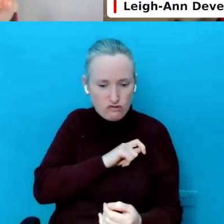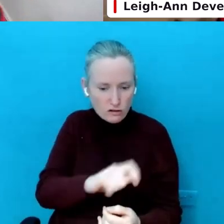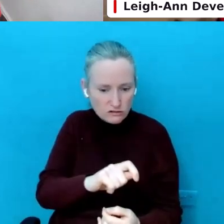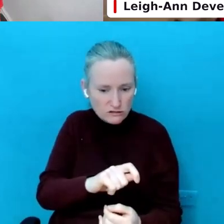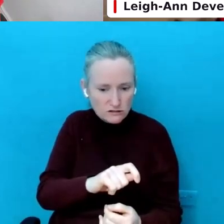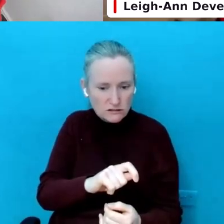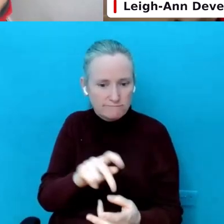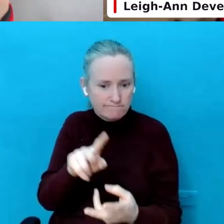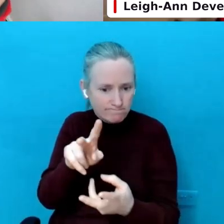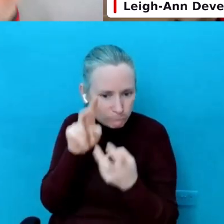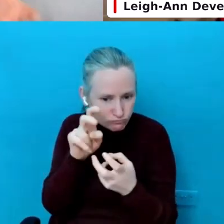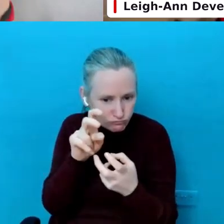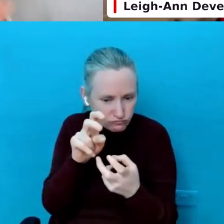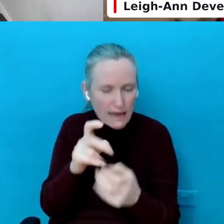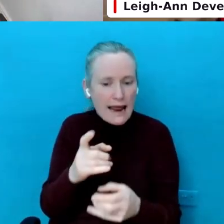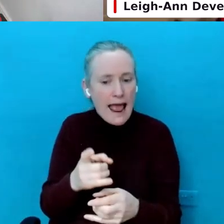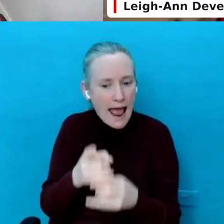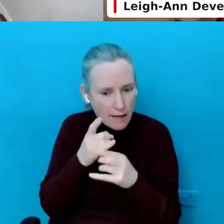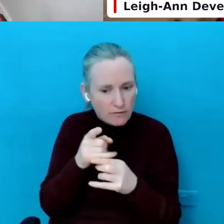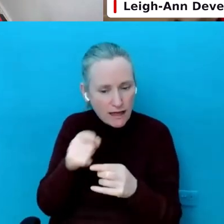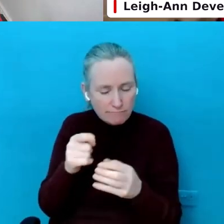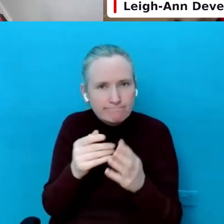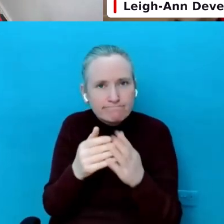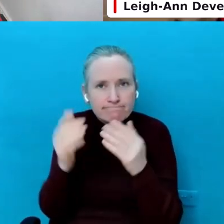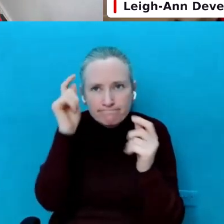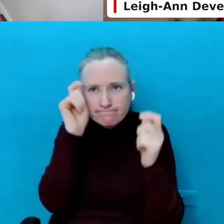listening and help them figure it out.